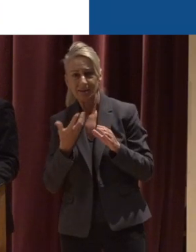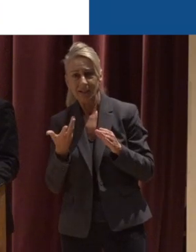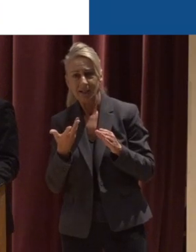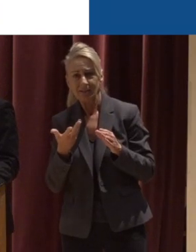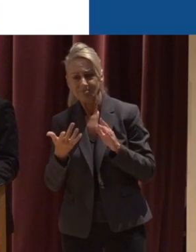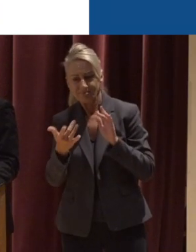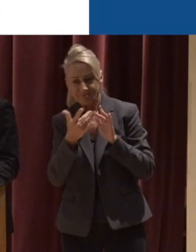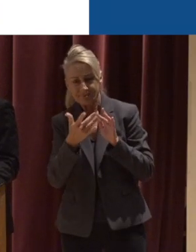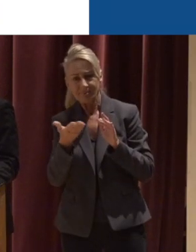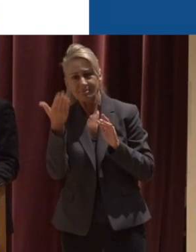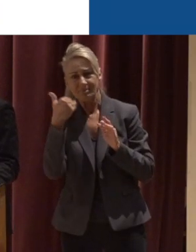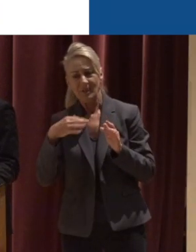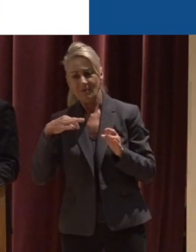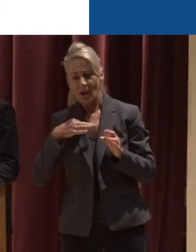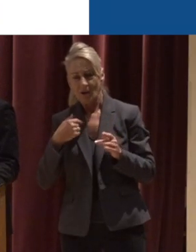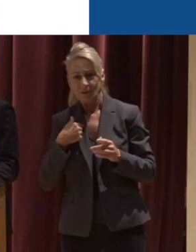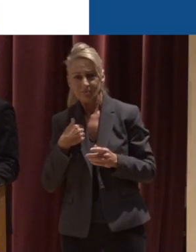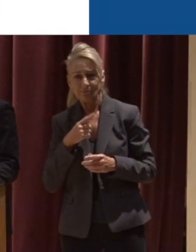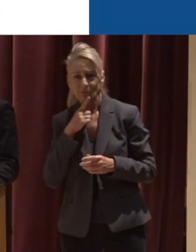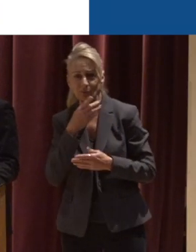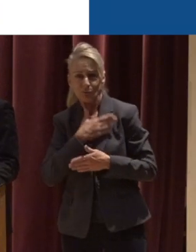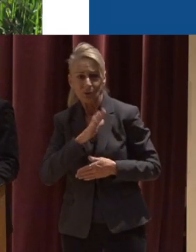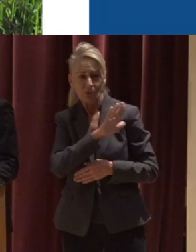out to us and volunteer We'd love to have your help